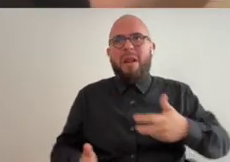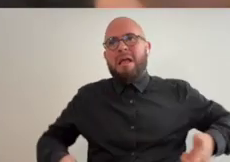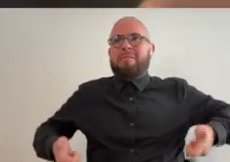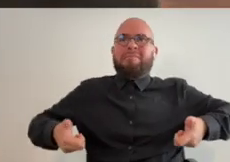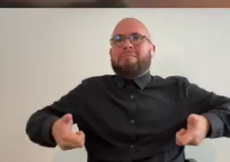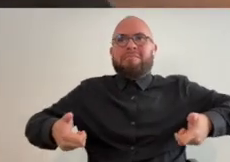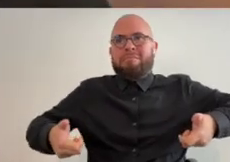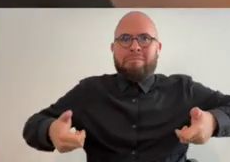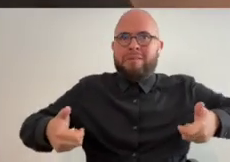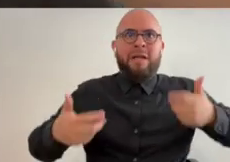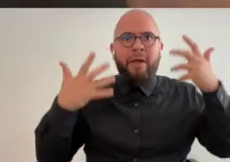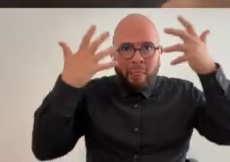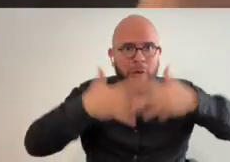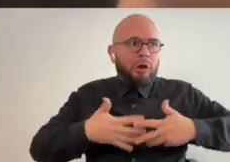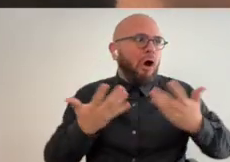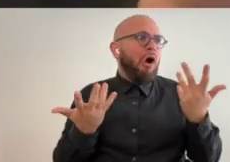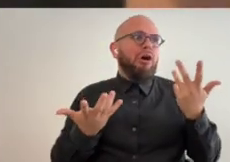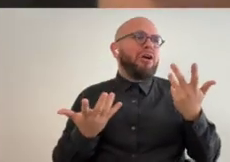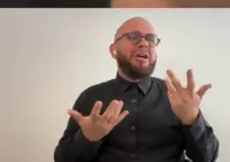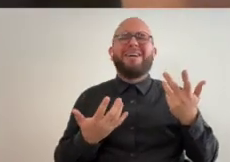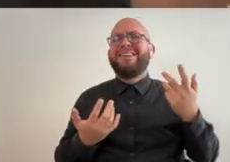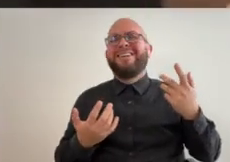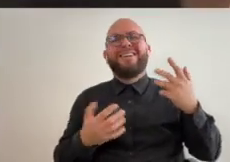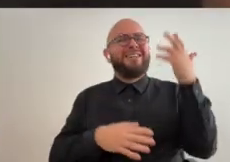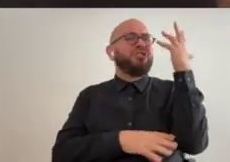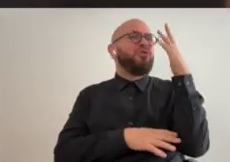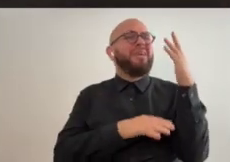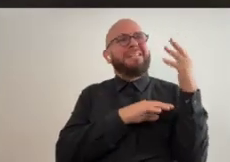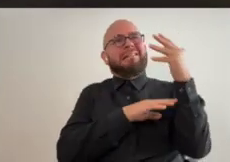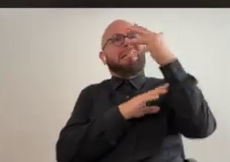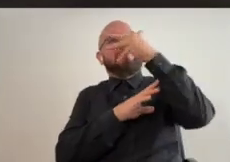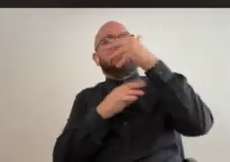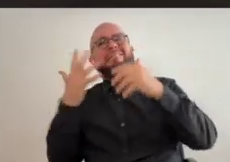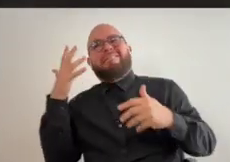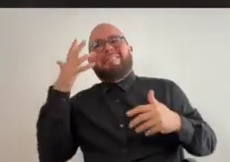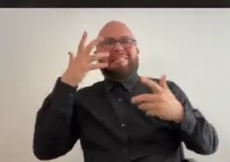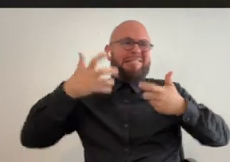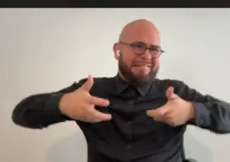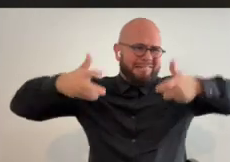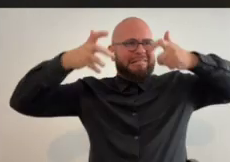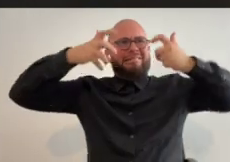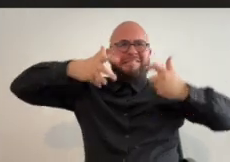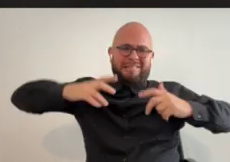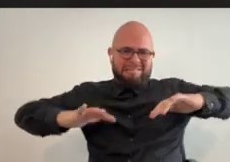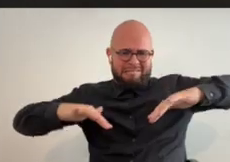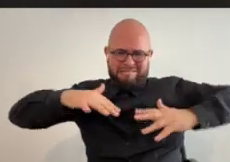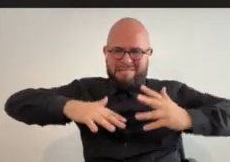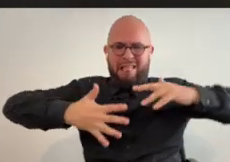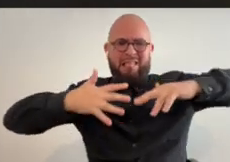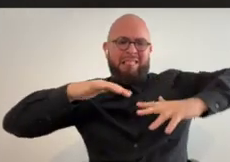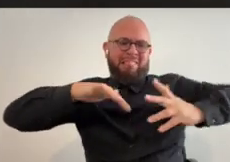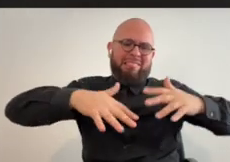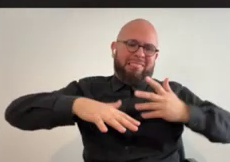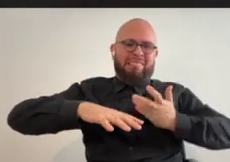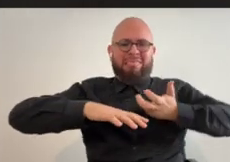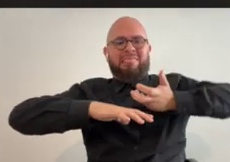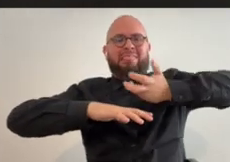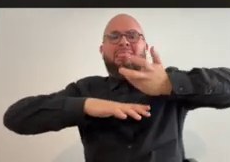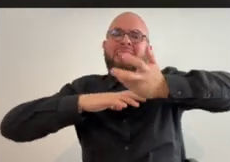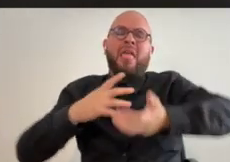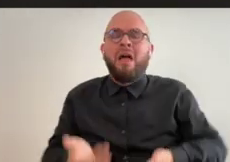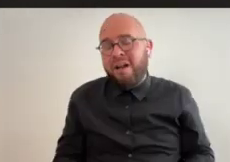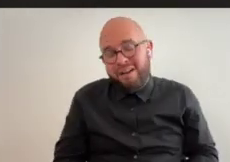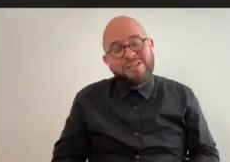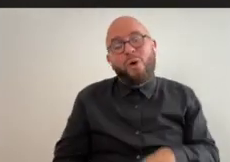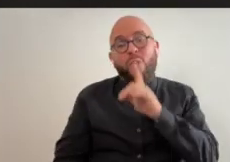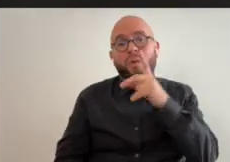in the dark over these branches to get to so even getting into the house was great was like